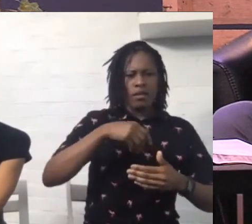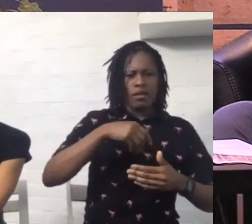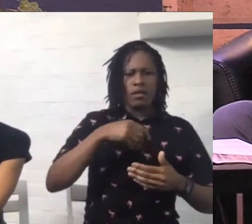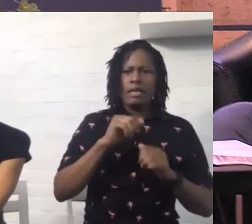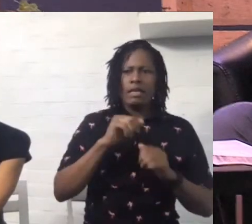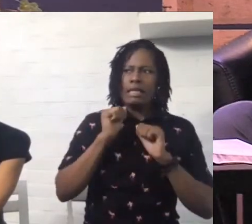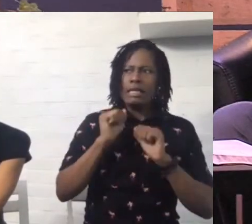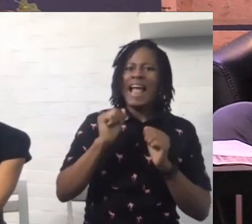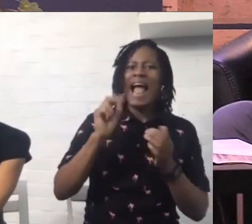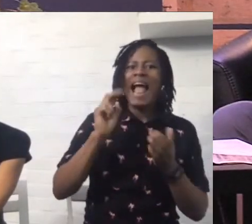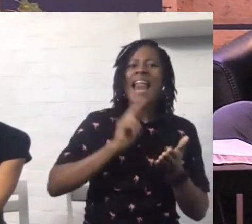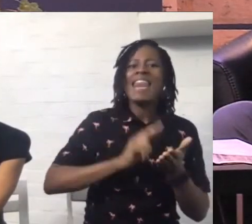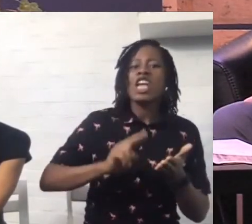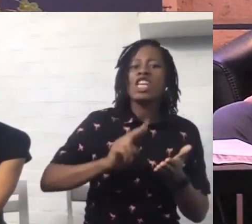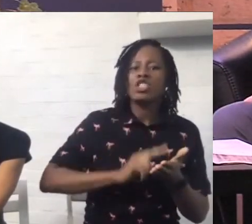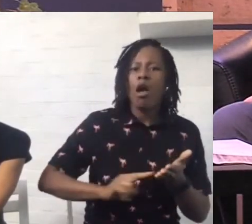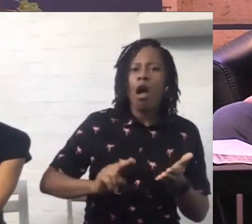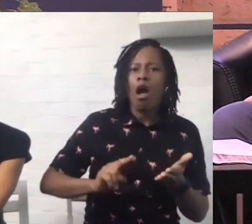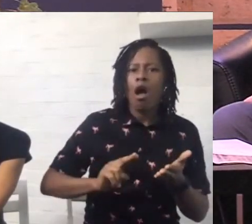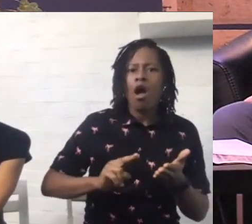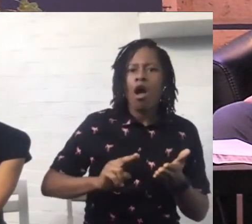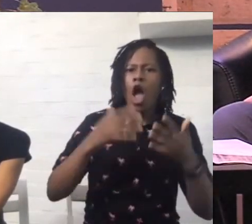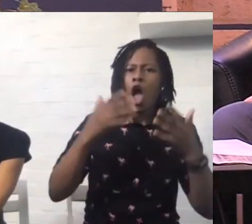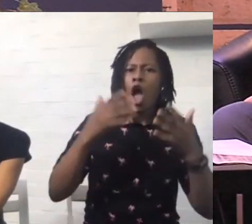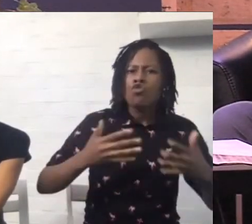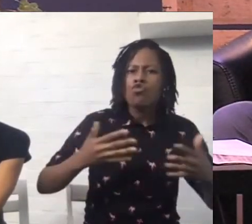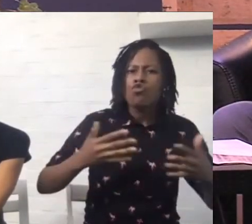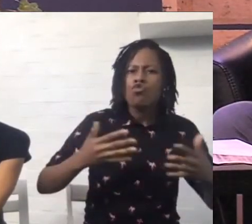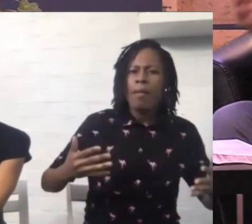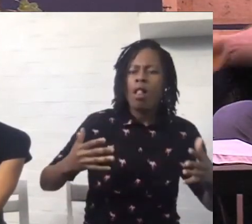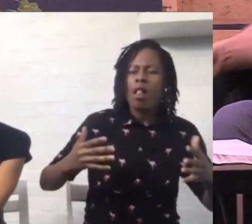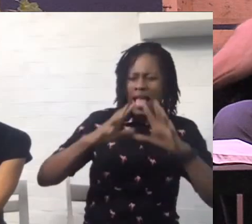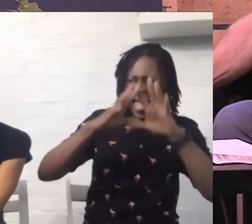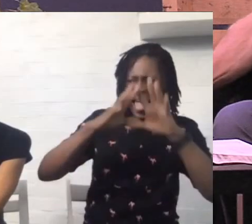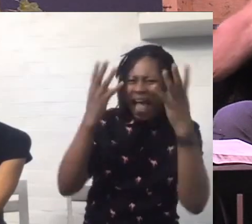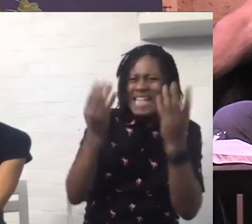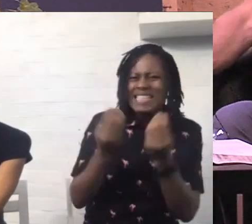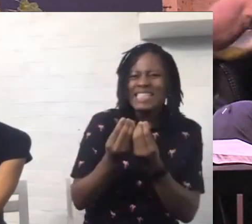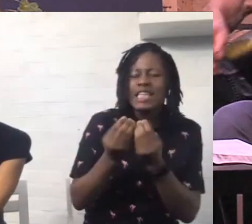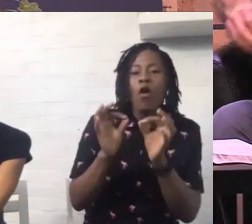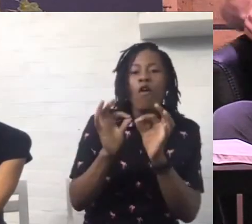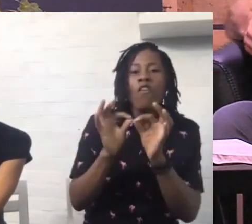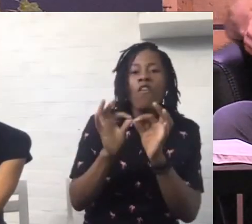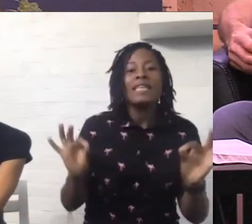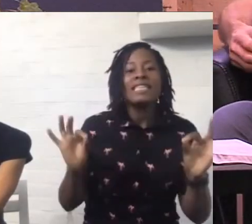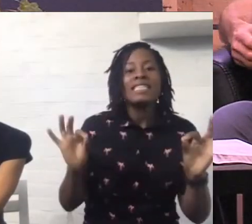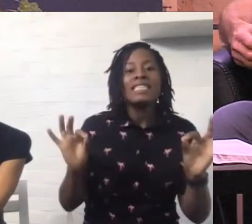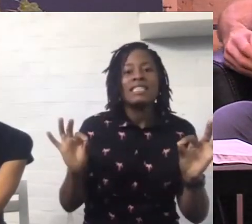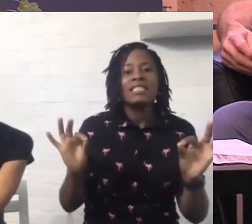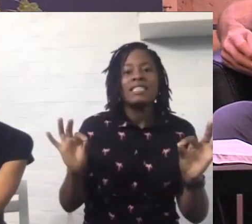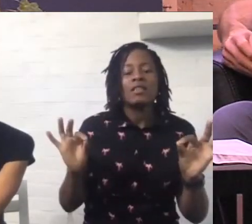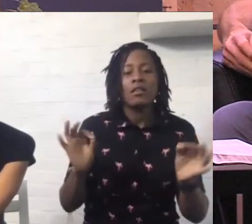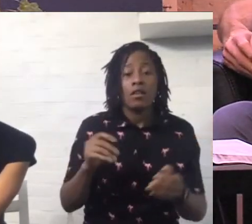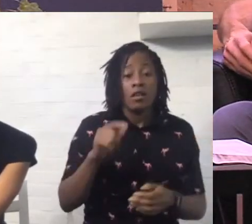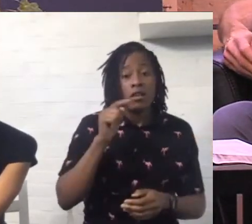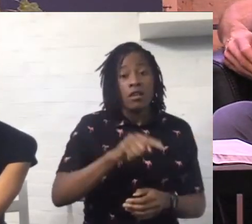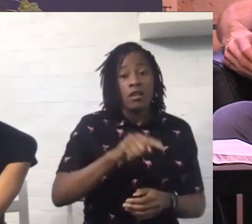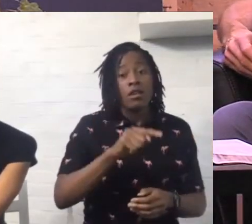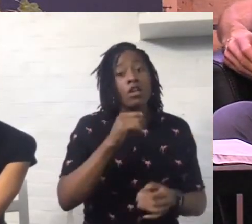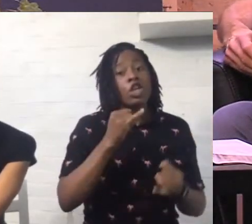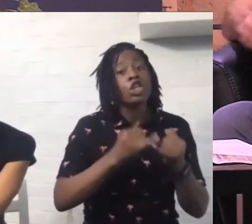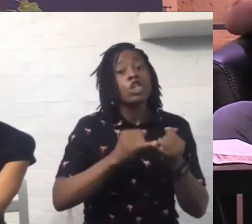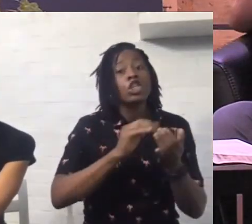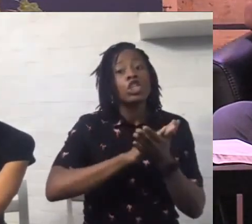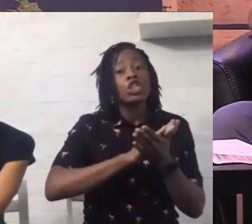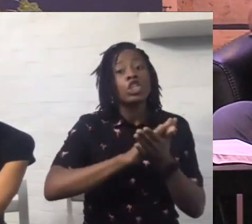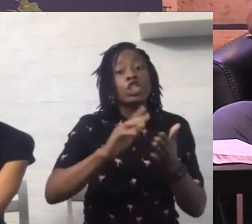entity of peace. And shalom is a remarkable word.